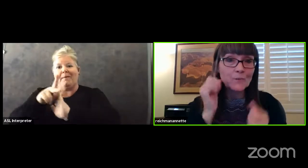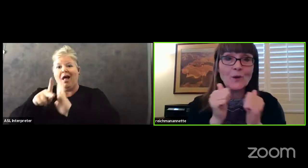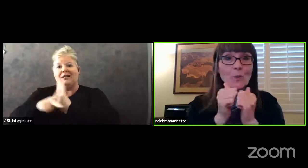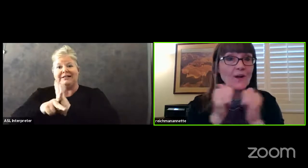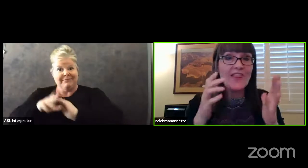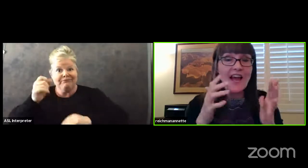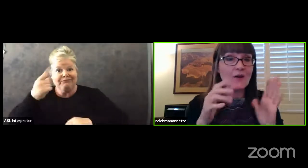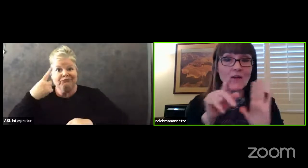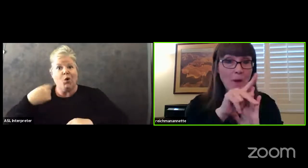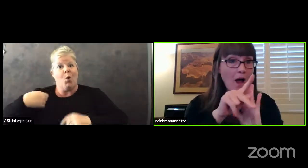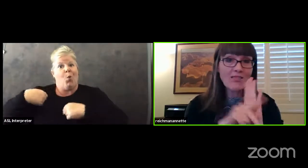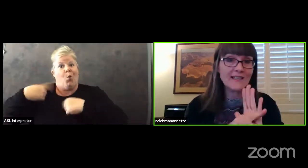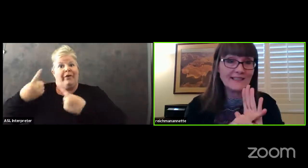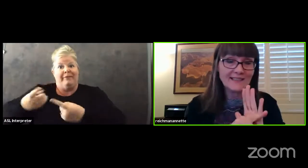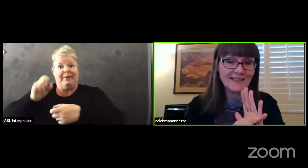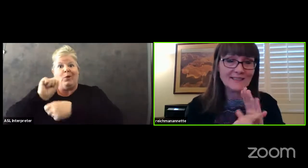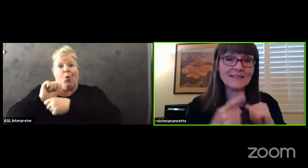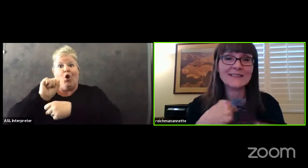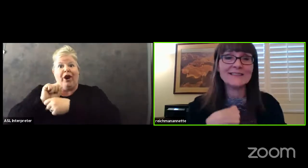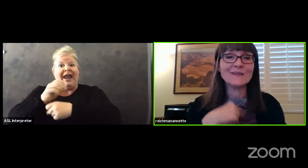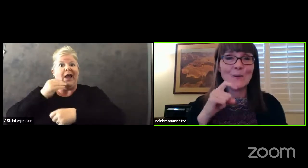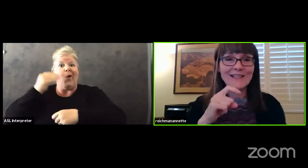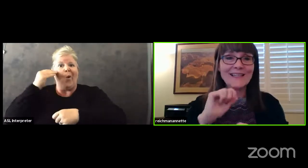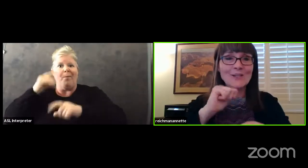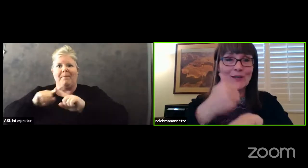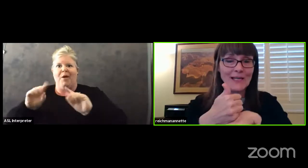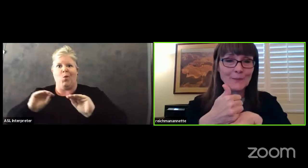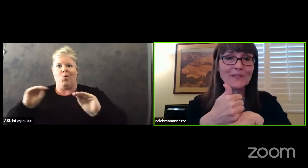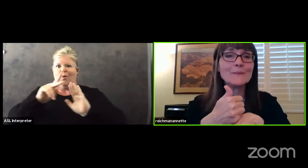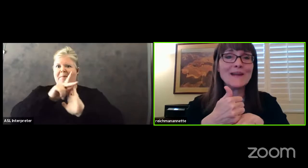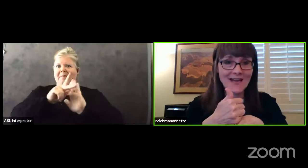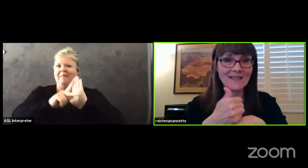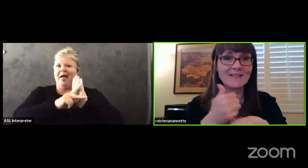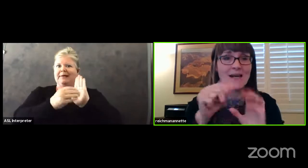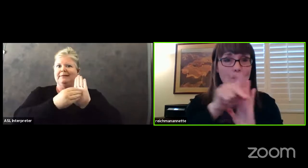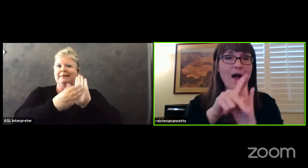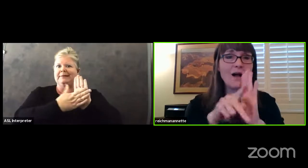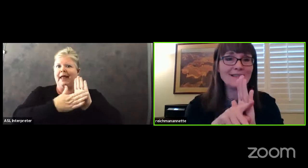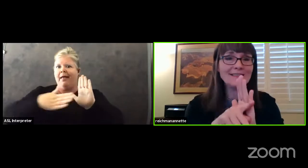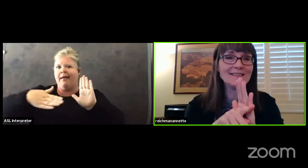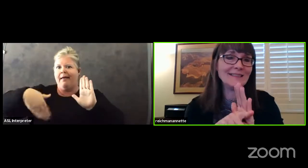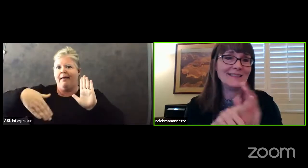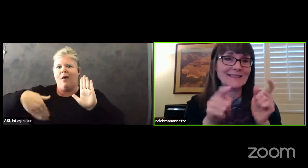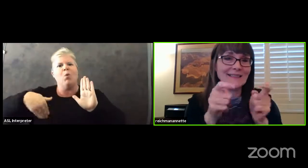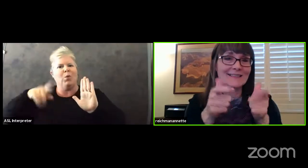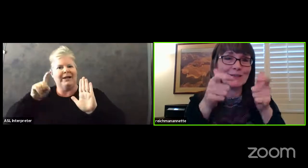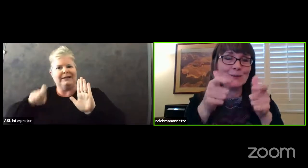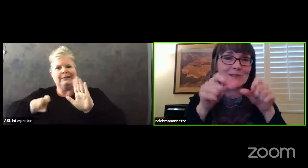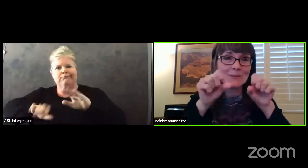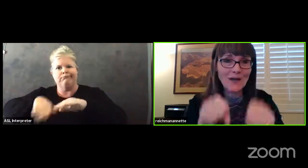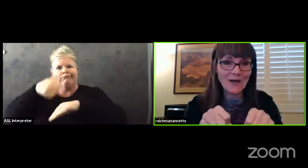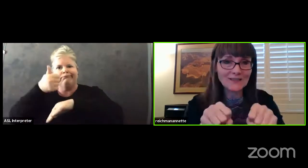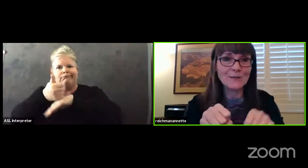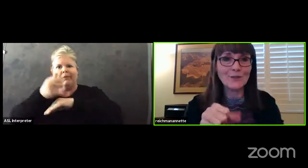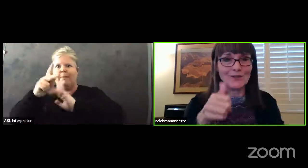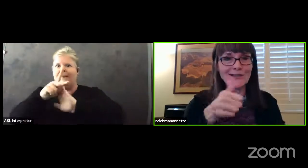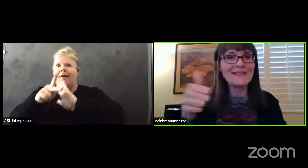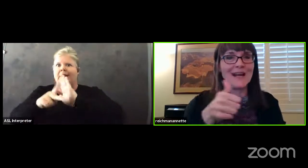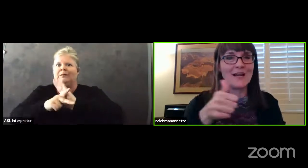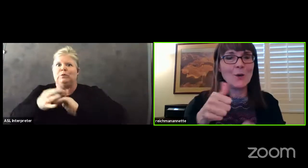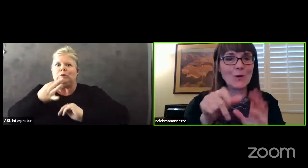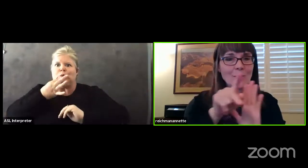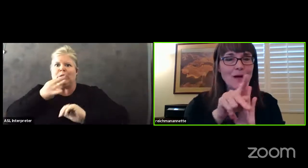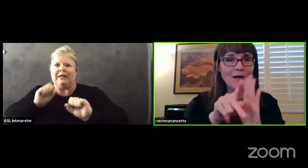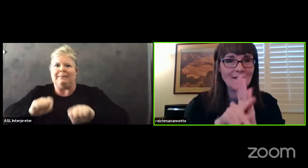home without a policy. So we need to implement a policy as soon as possible,